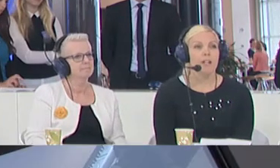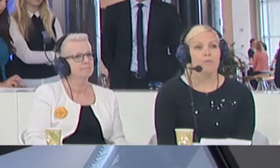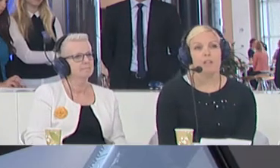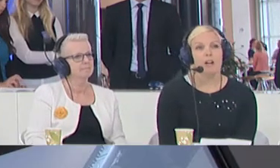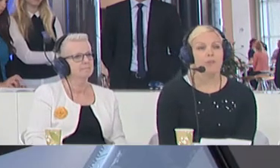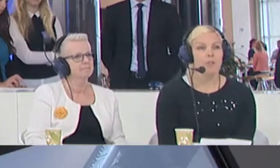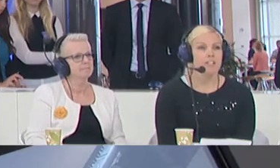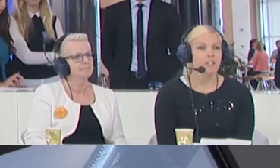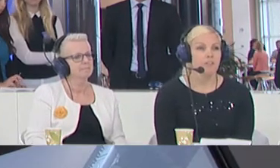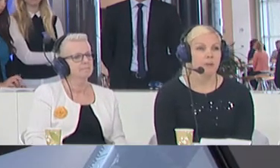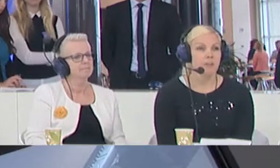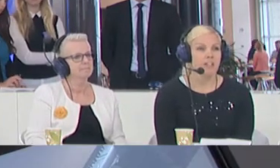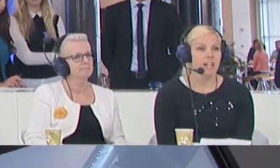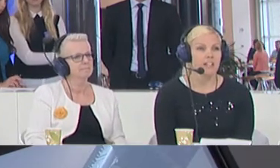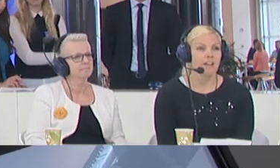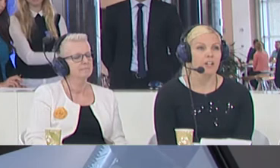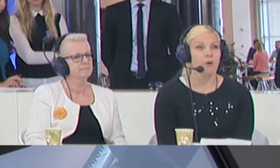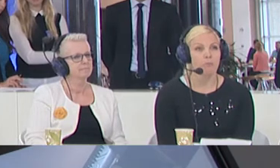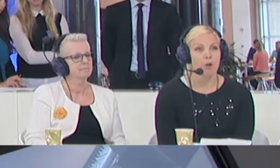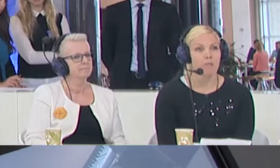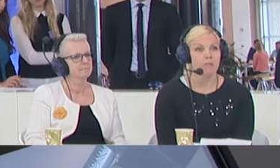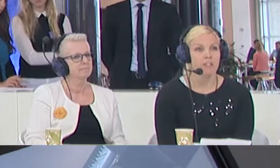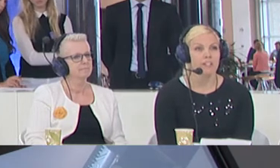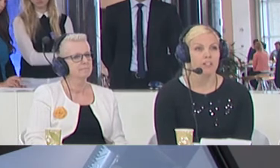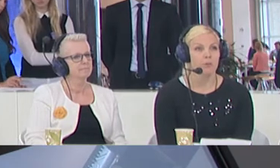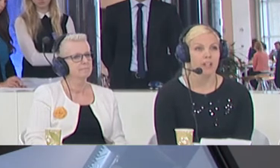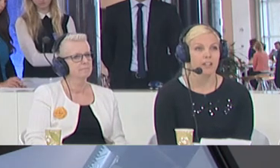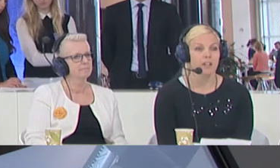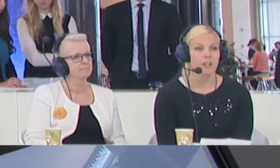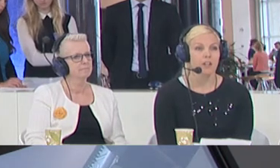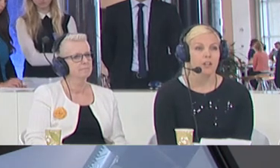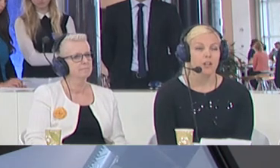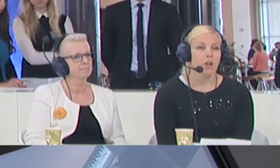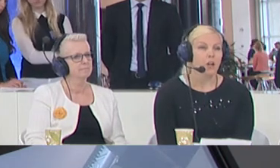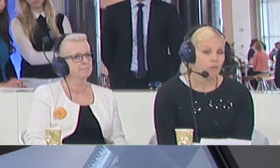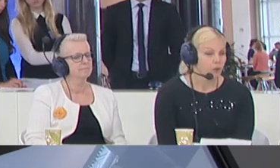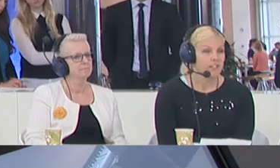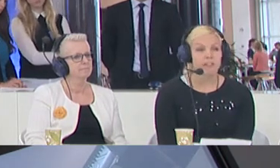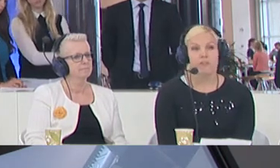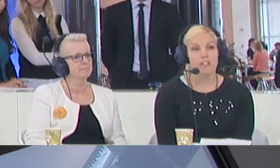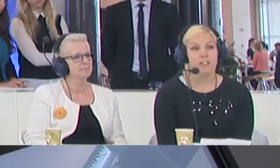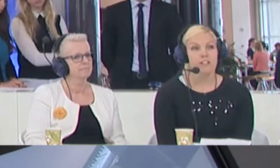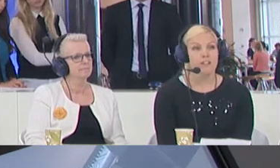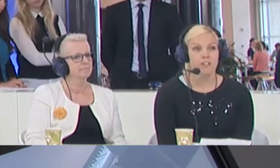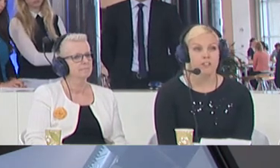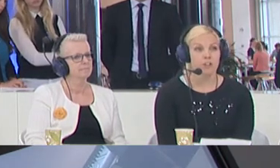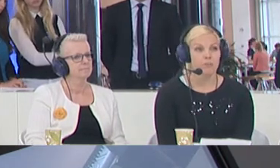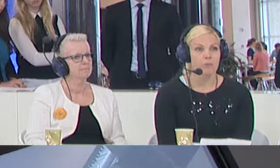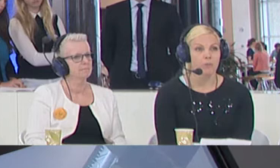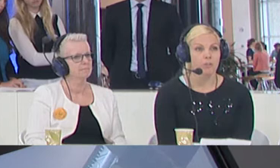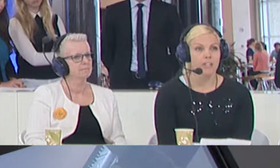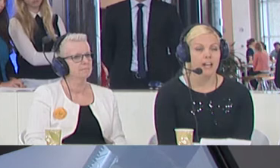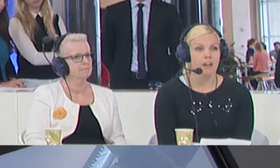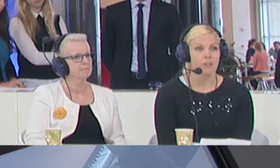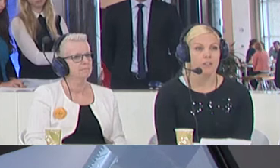Well, of course, different member states have their own problems to deal with. Focusing, for instance, on southern Europe